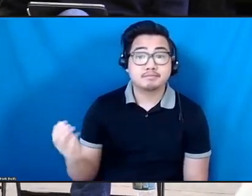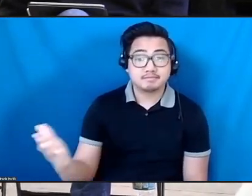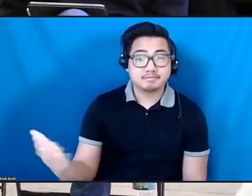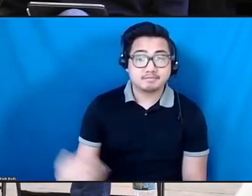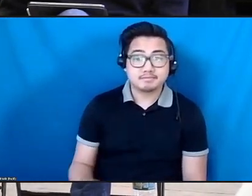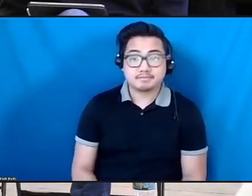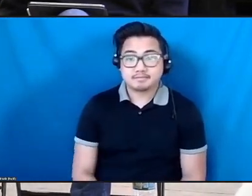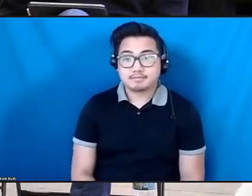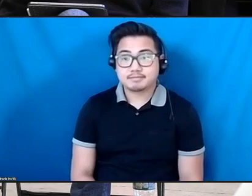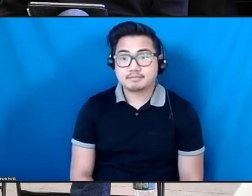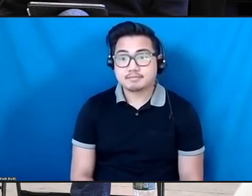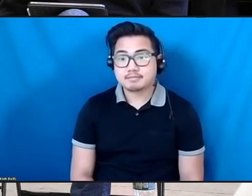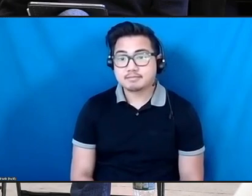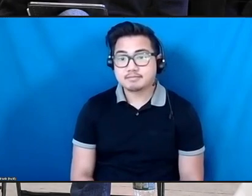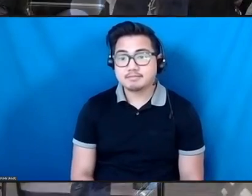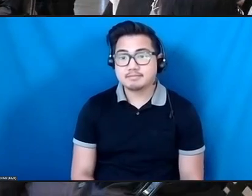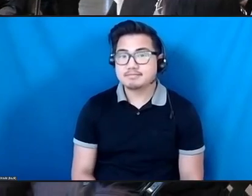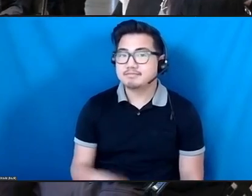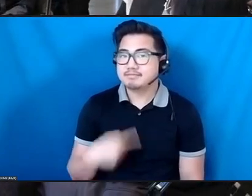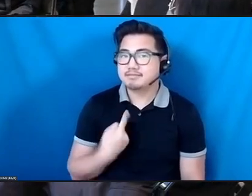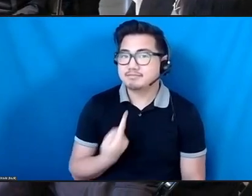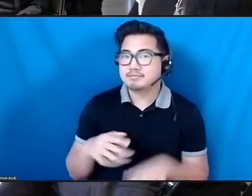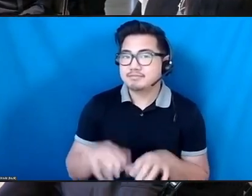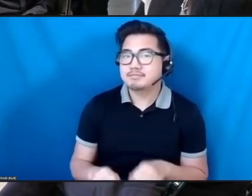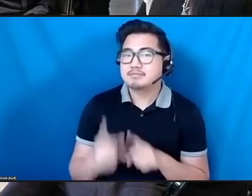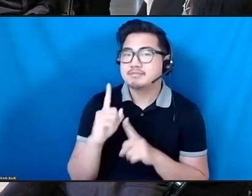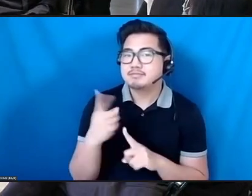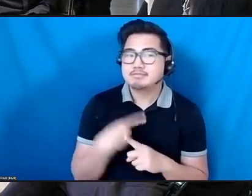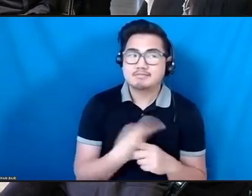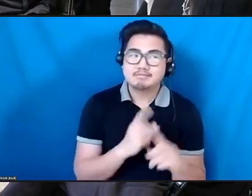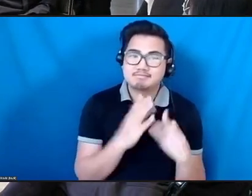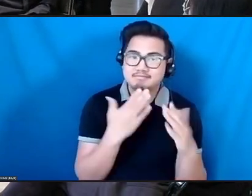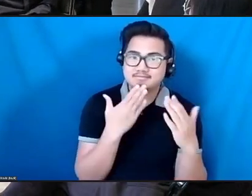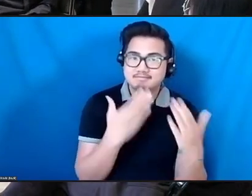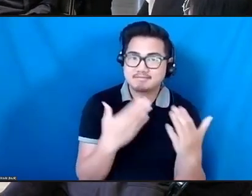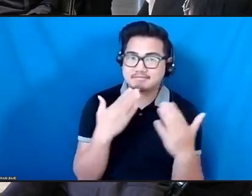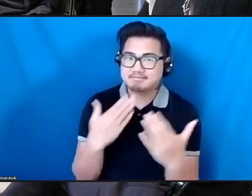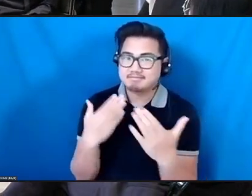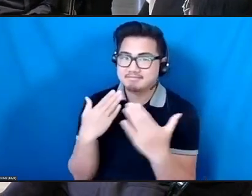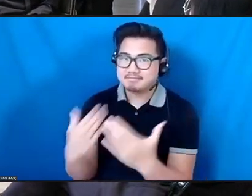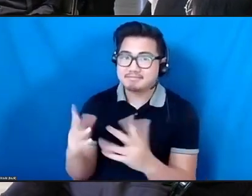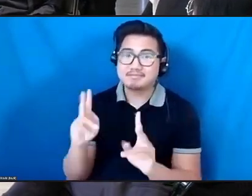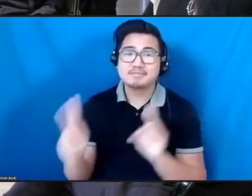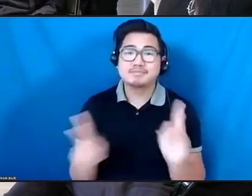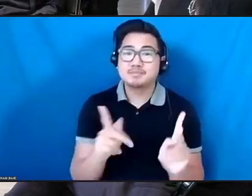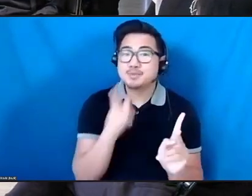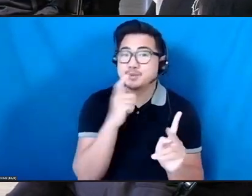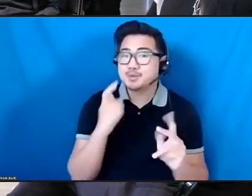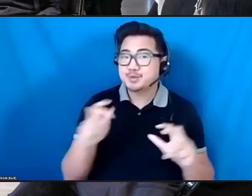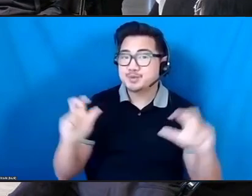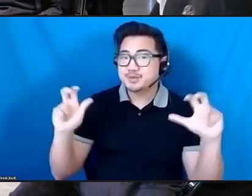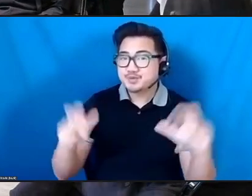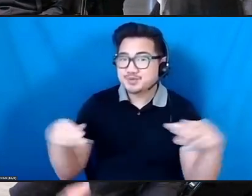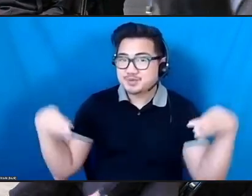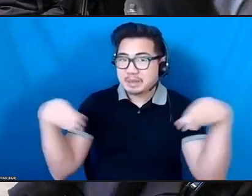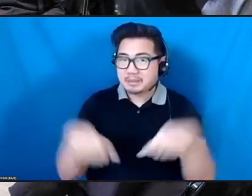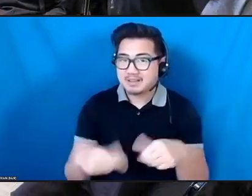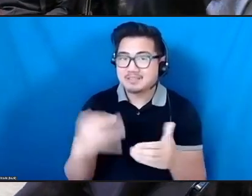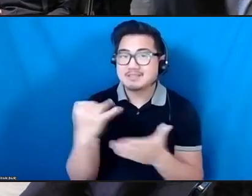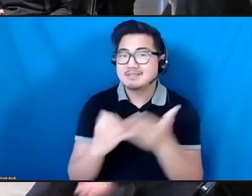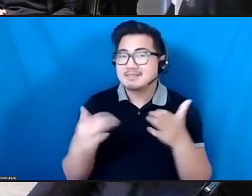I just wanted to take this moment to thank to those of you who paid the artists. during